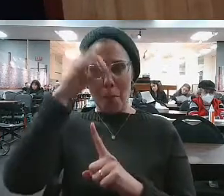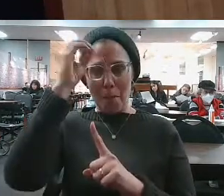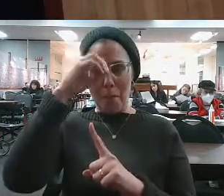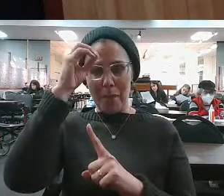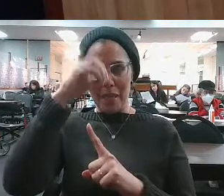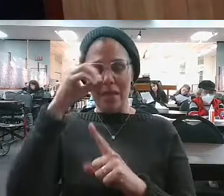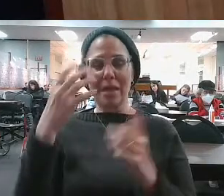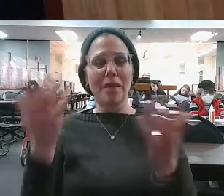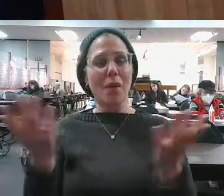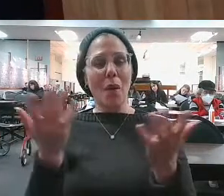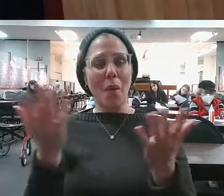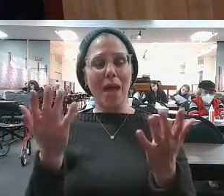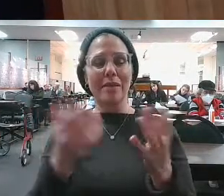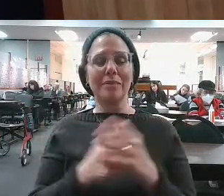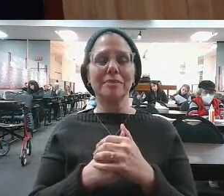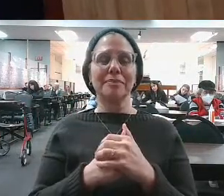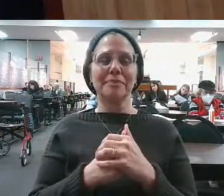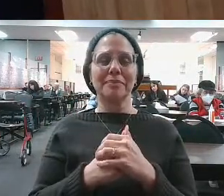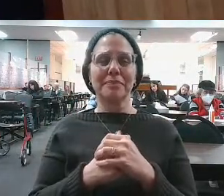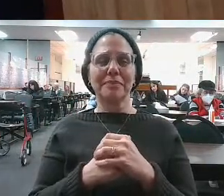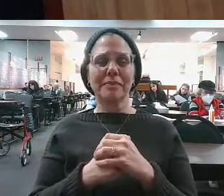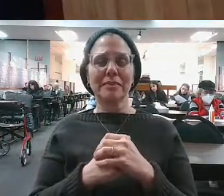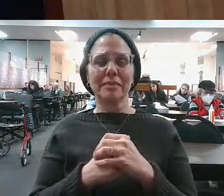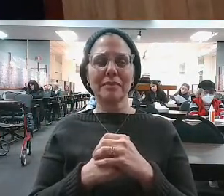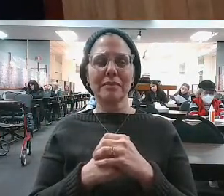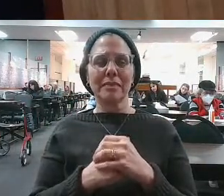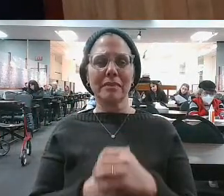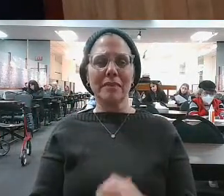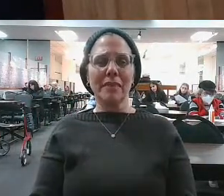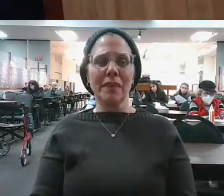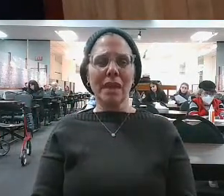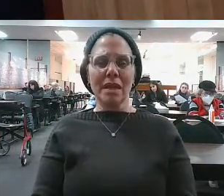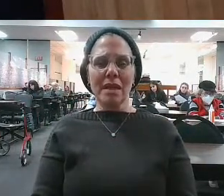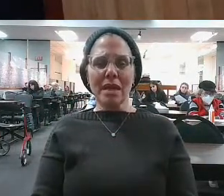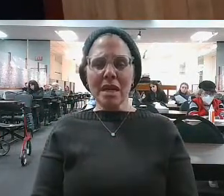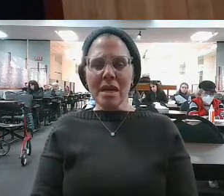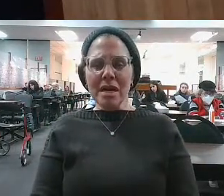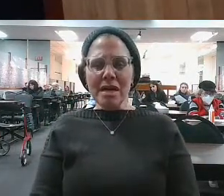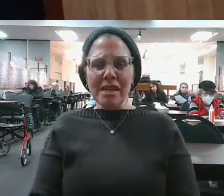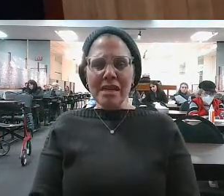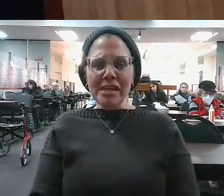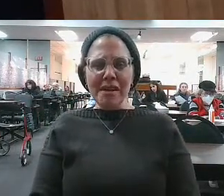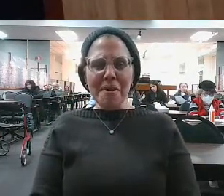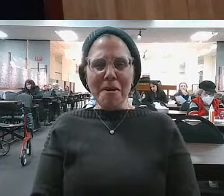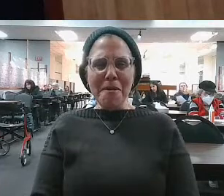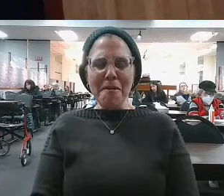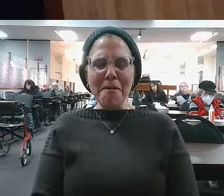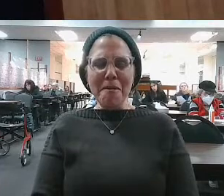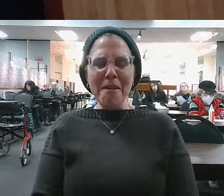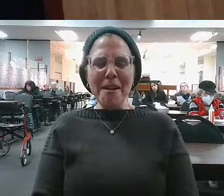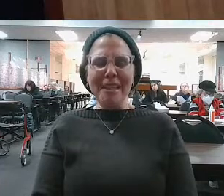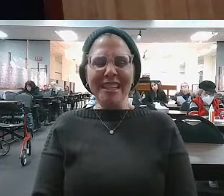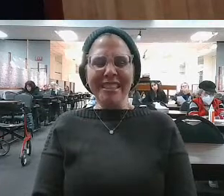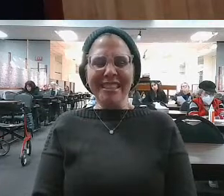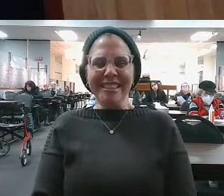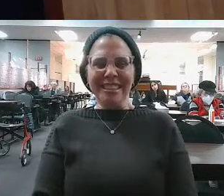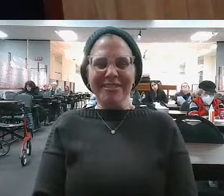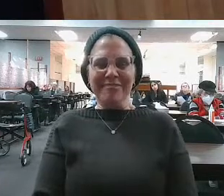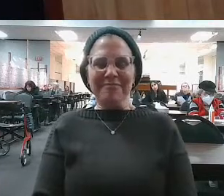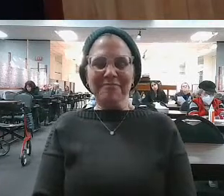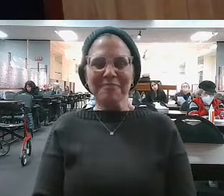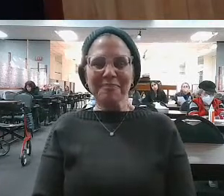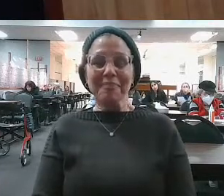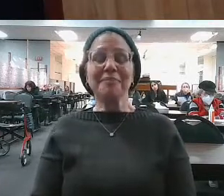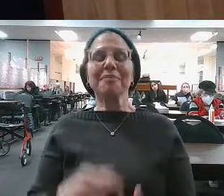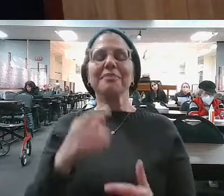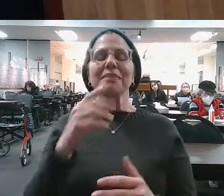discovers something amazing. What does he discover? The David b'shanosu has t'hamol yifnei avimelech v'hag yeshev aloch. And the episode, David HaMelech says,